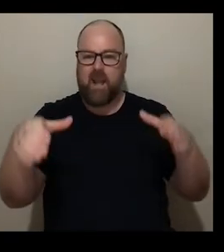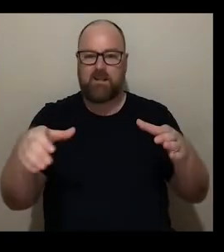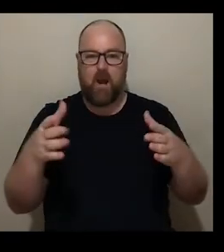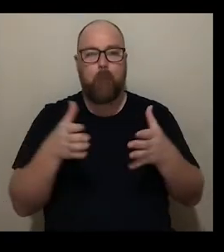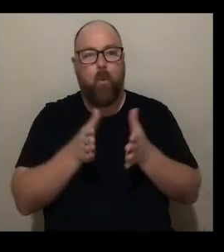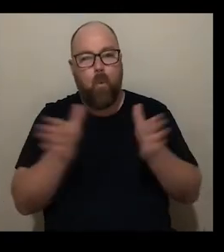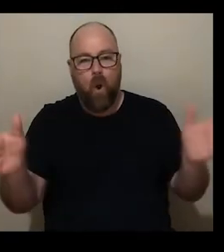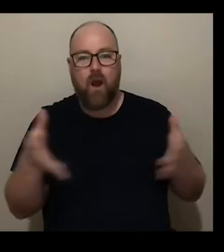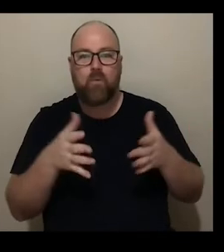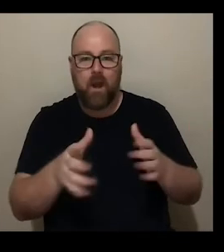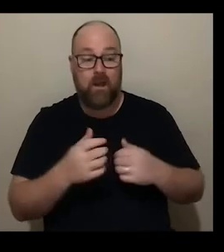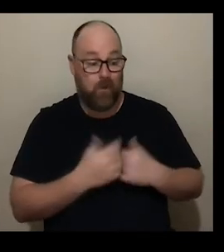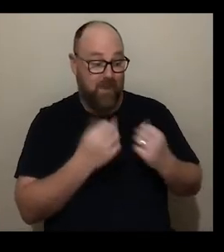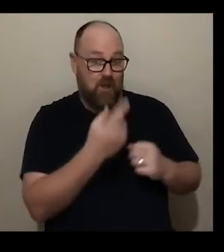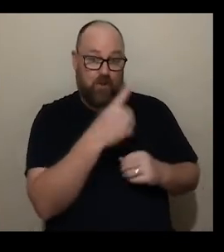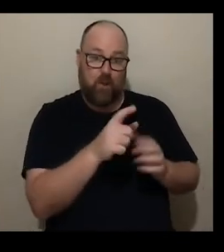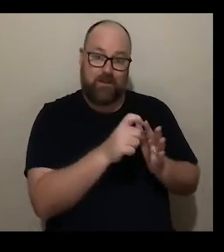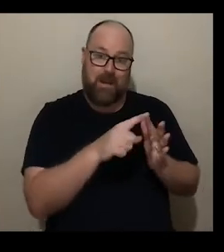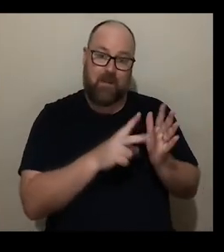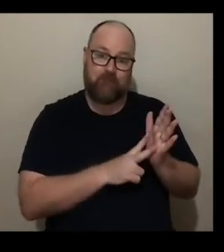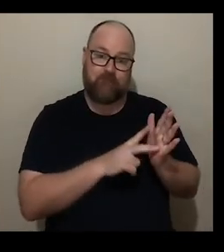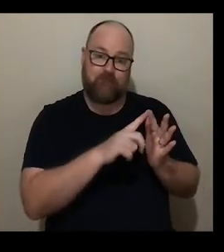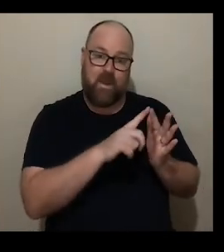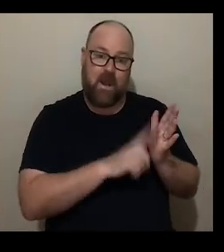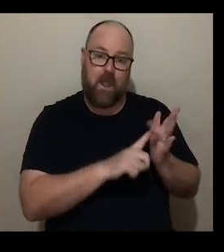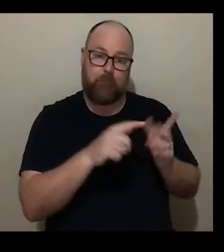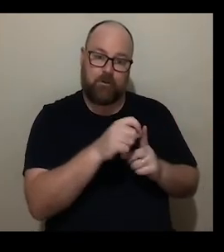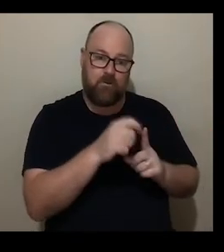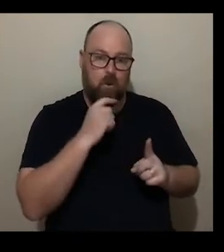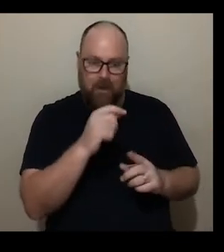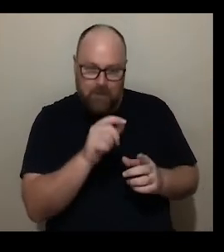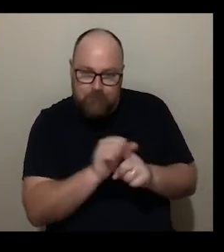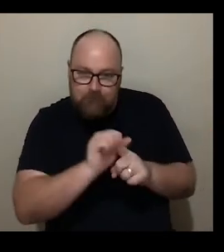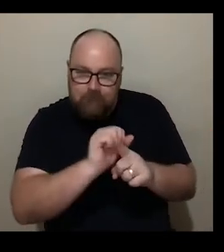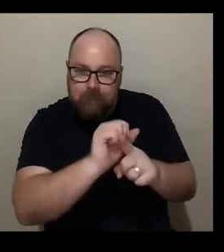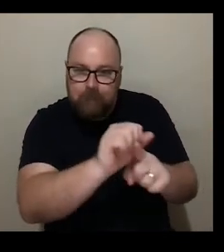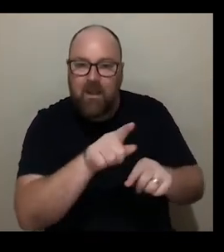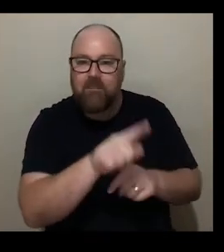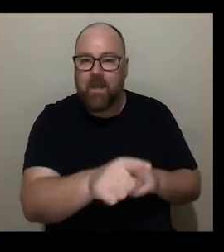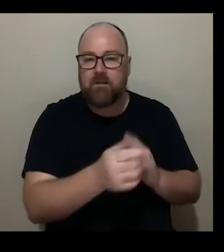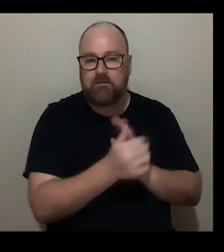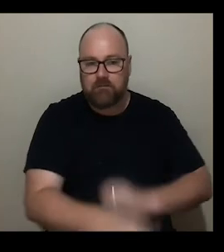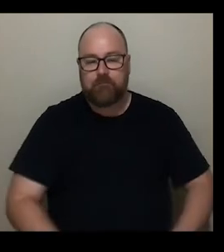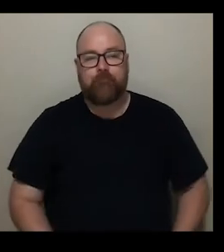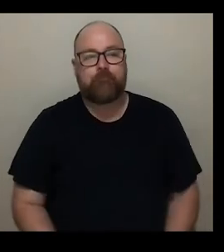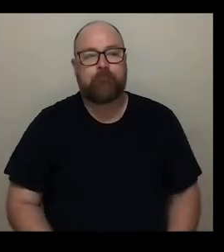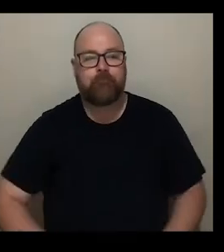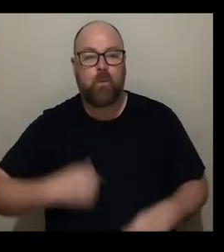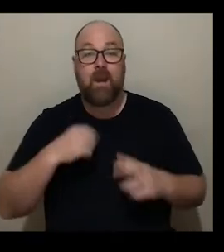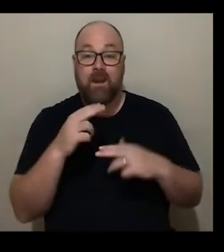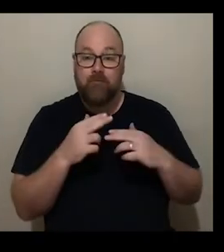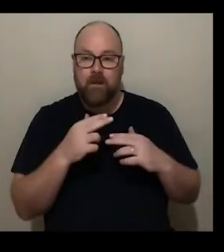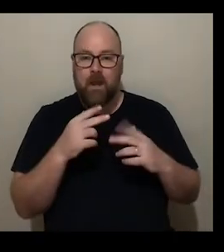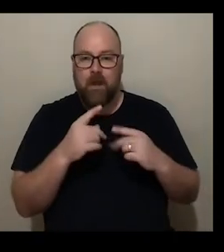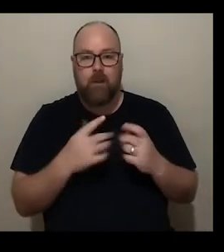so we've brought in a strand called develop which is going to be looking at developing the skills of current disabled artists and our alumni we've built in a much